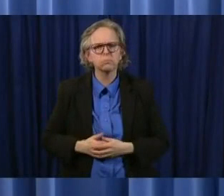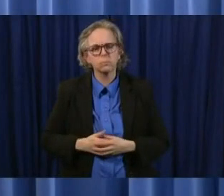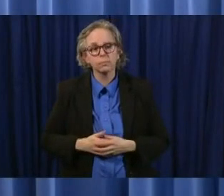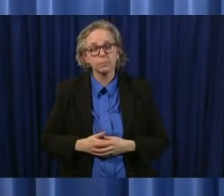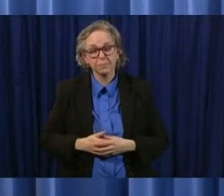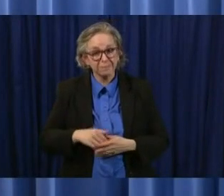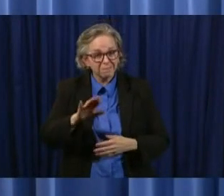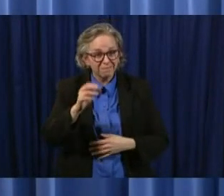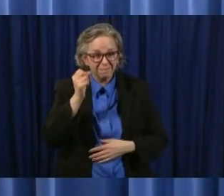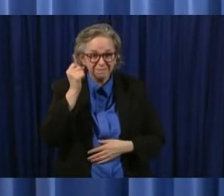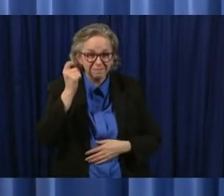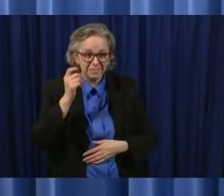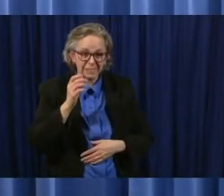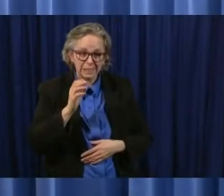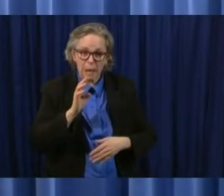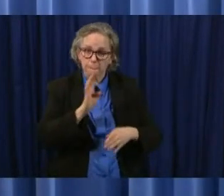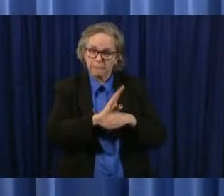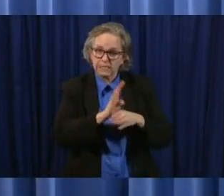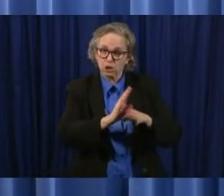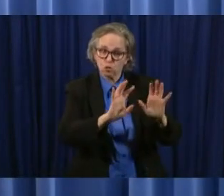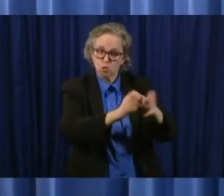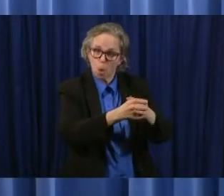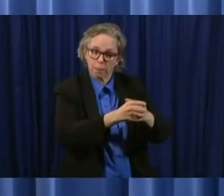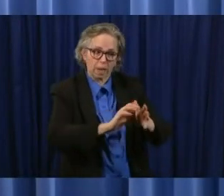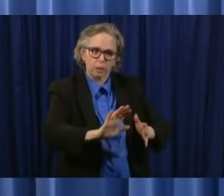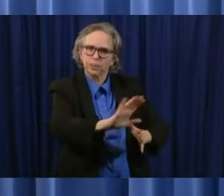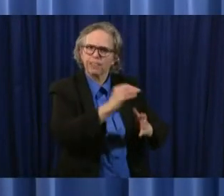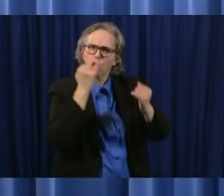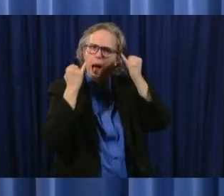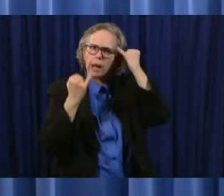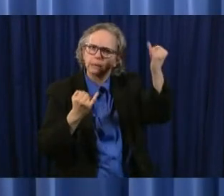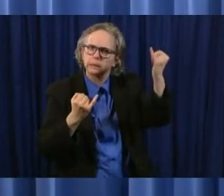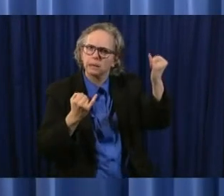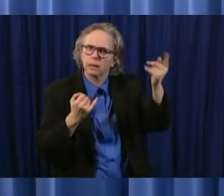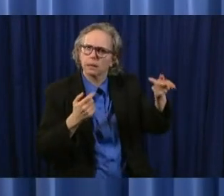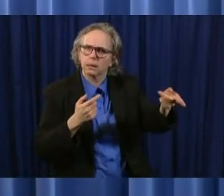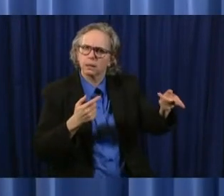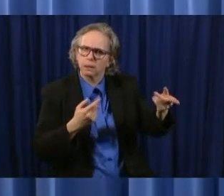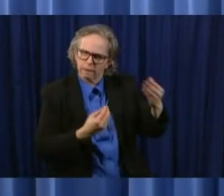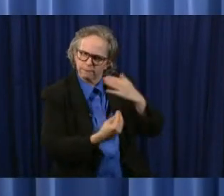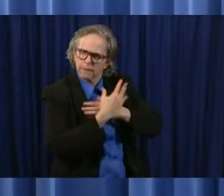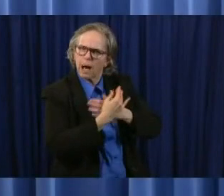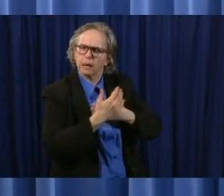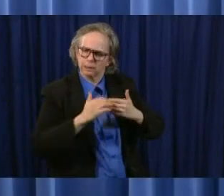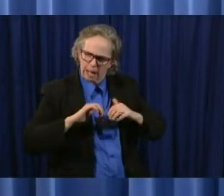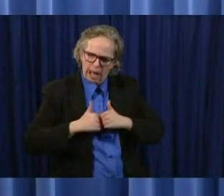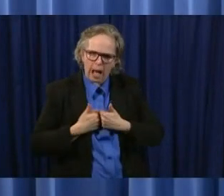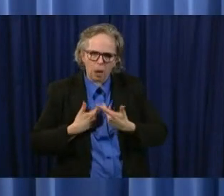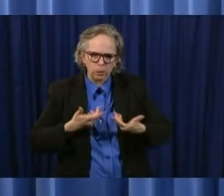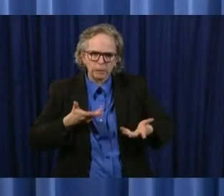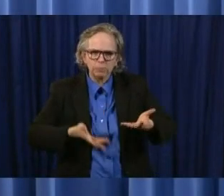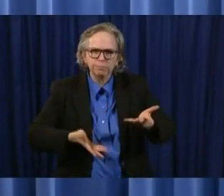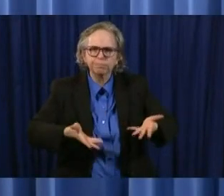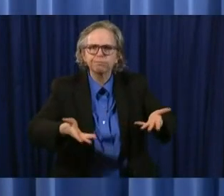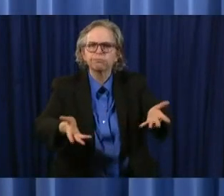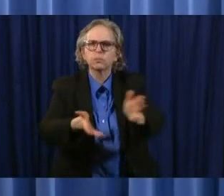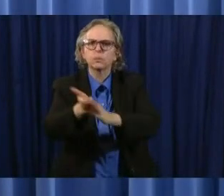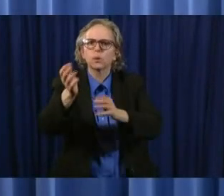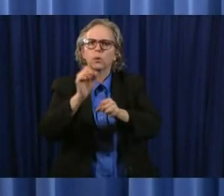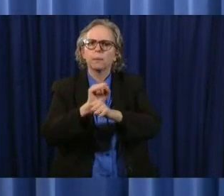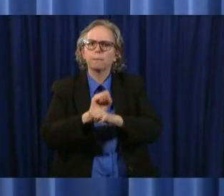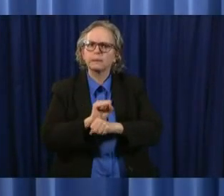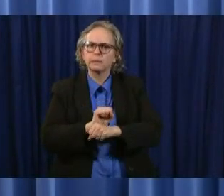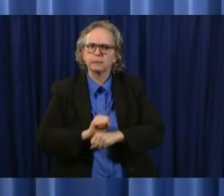group uh who was looking at how do we get back to work uh how do we get get people moving forward but also to protect the